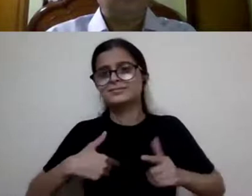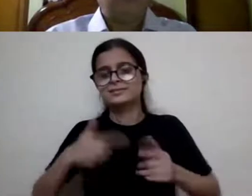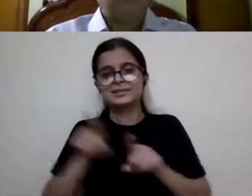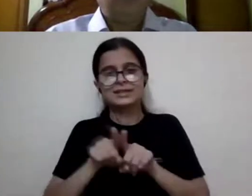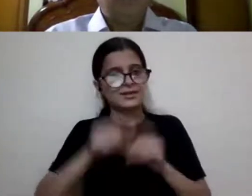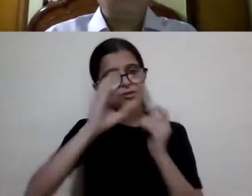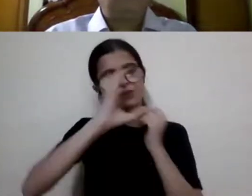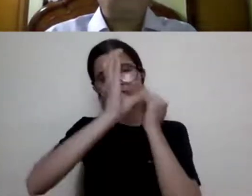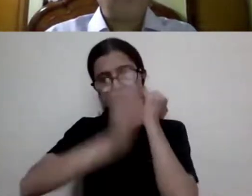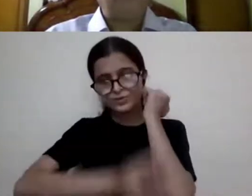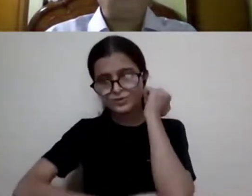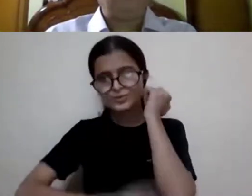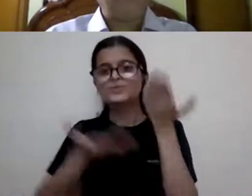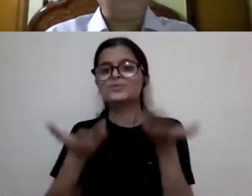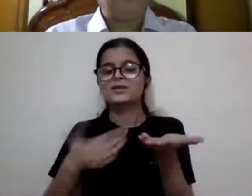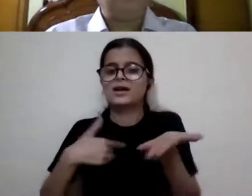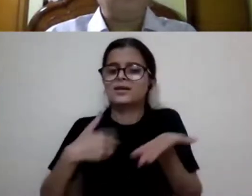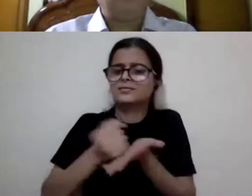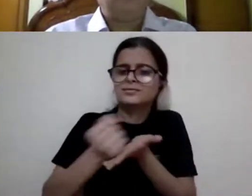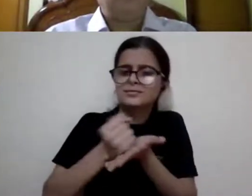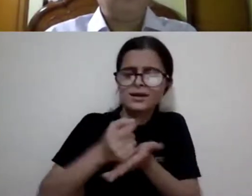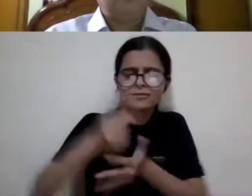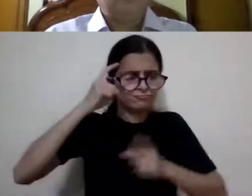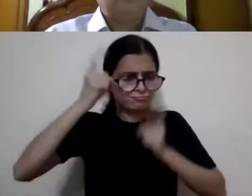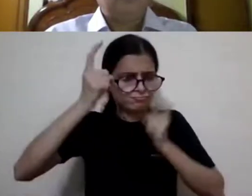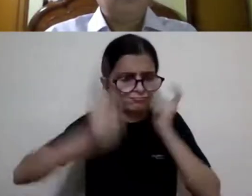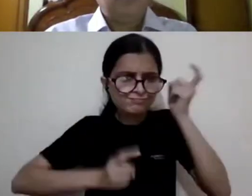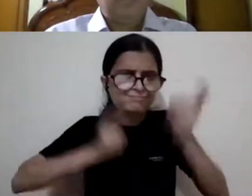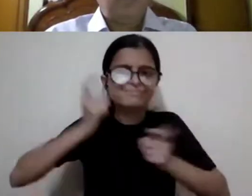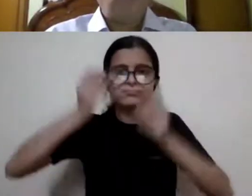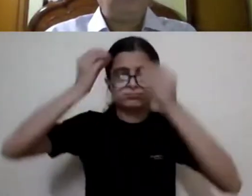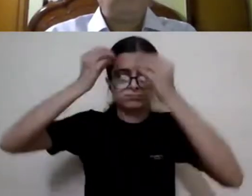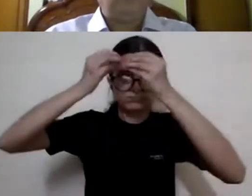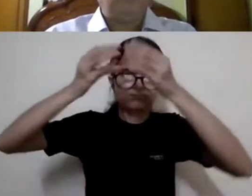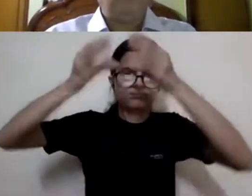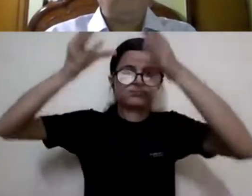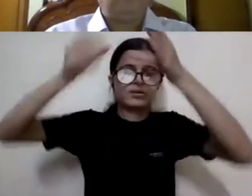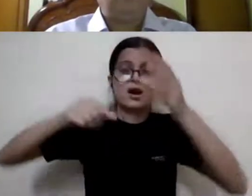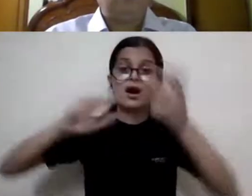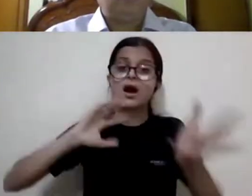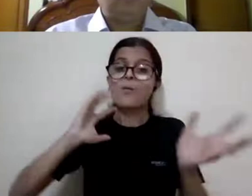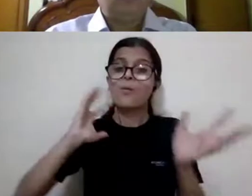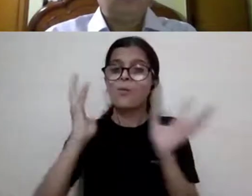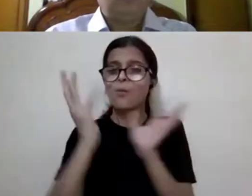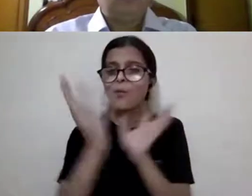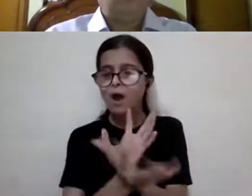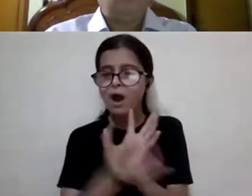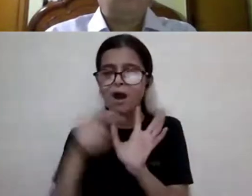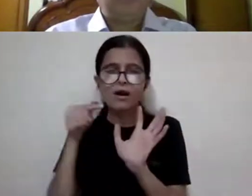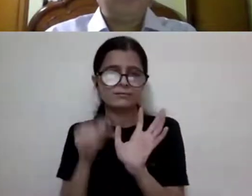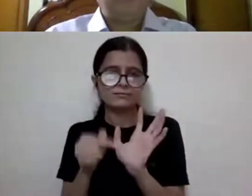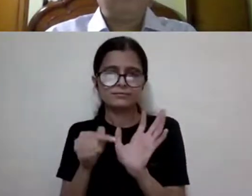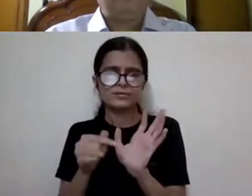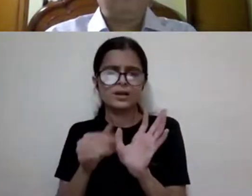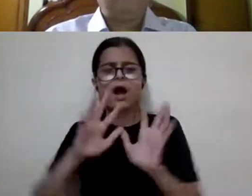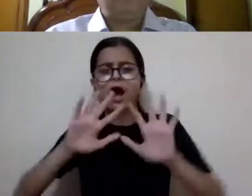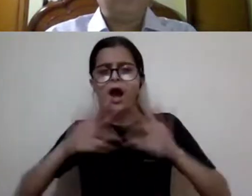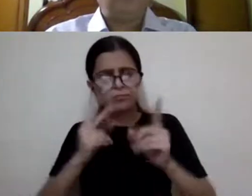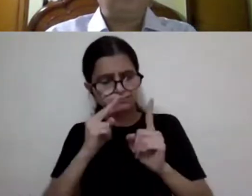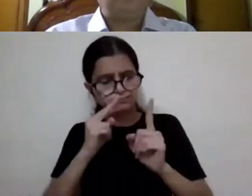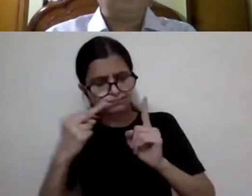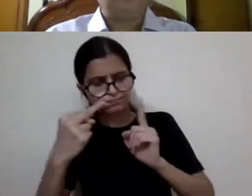and to try to imagine how the world would look like